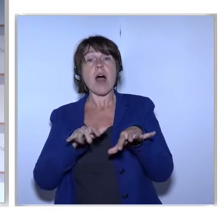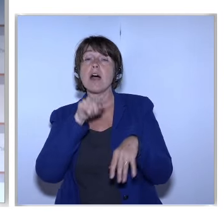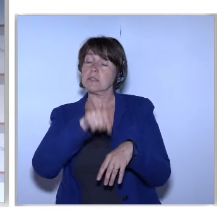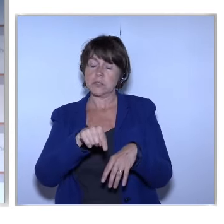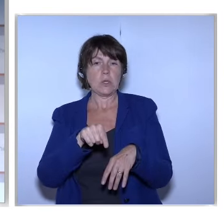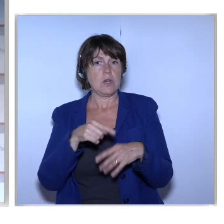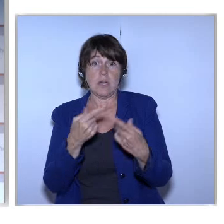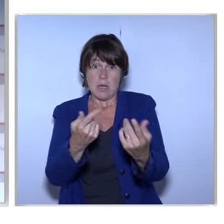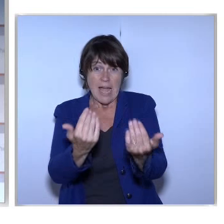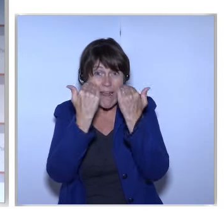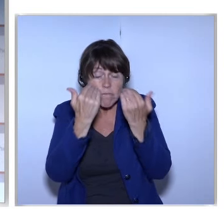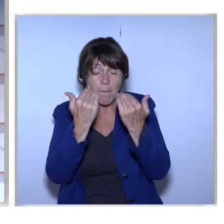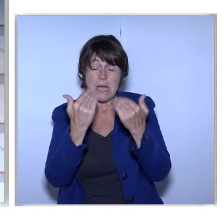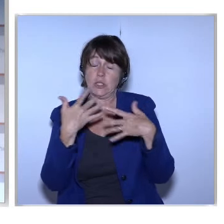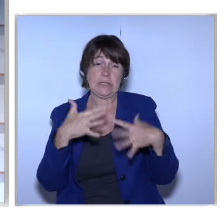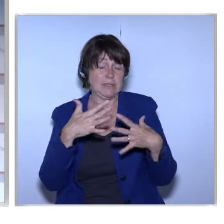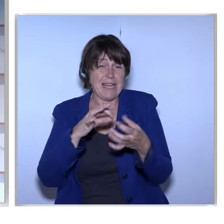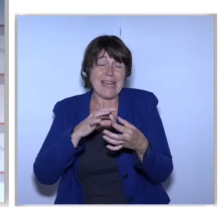Information Critically Than